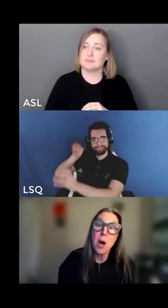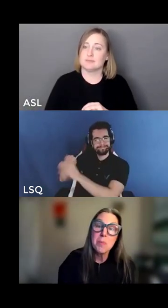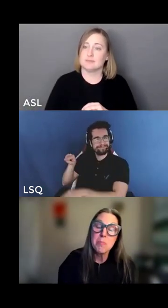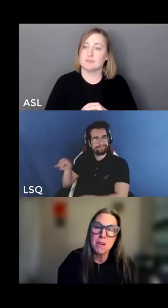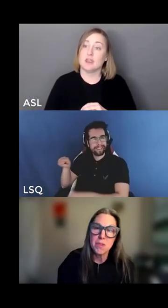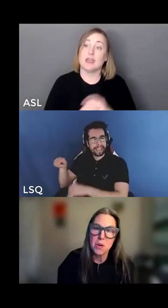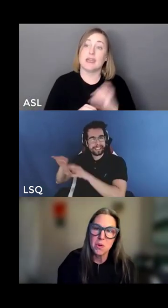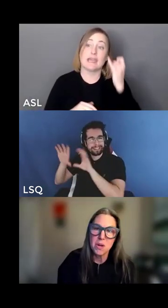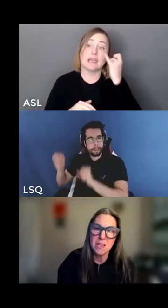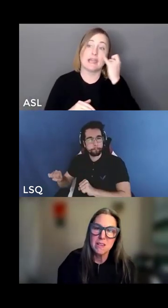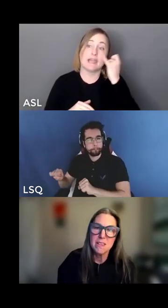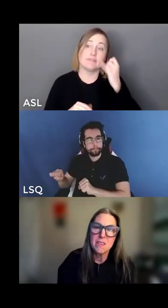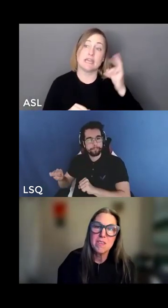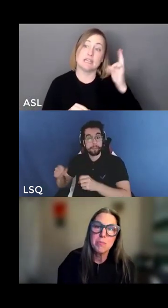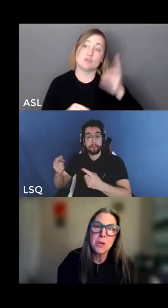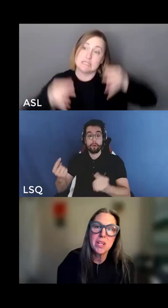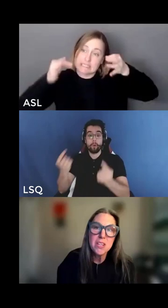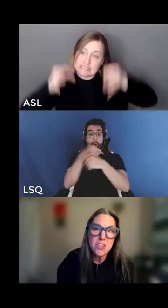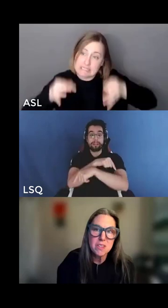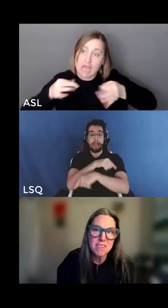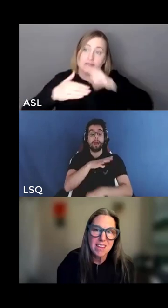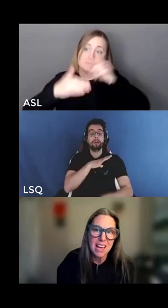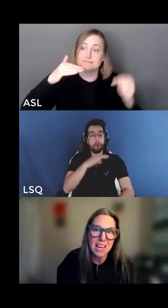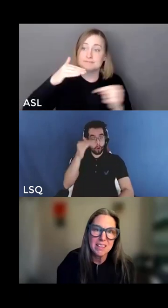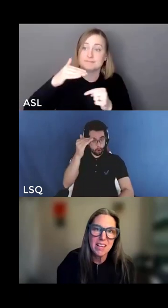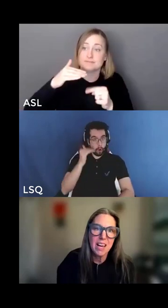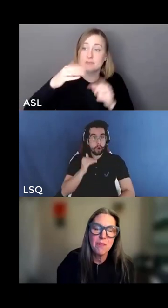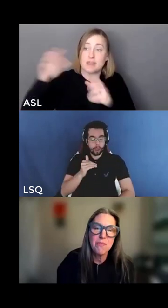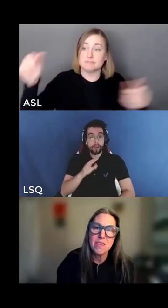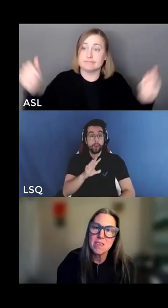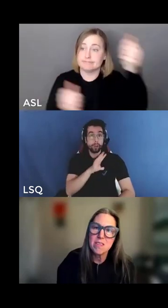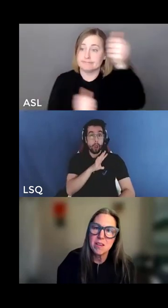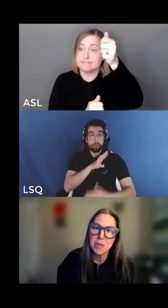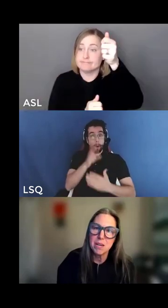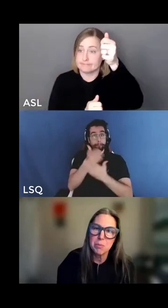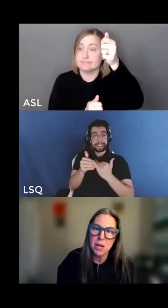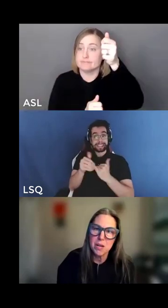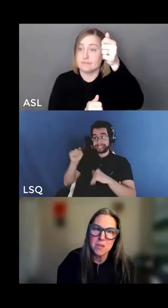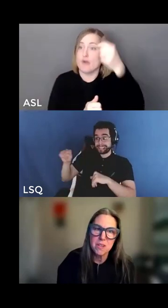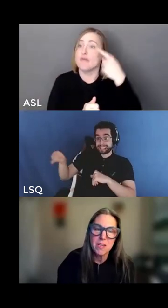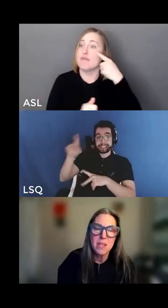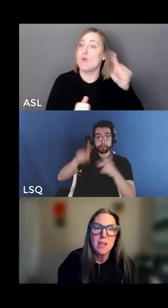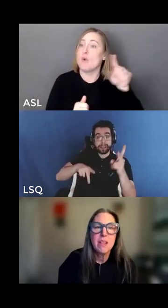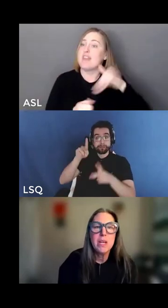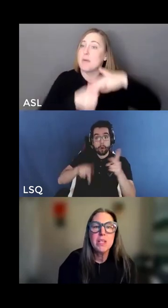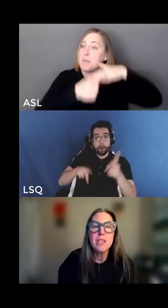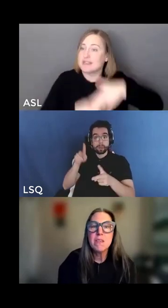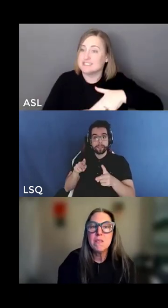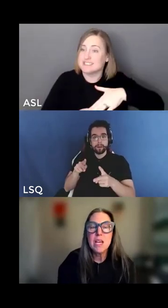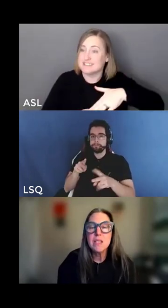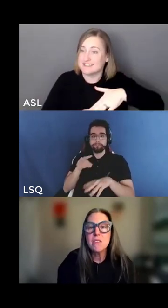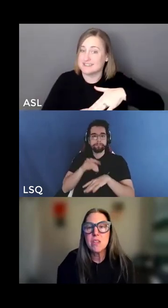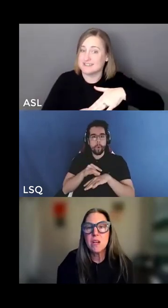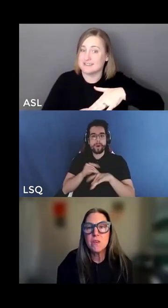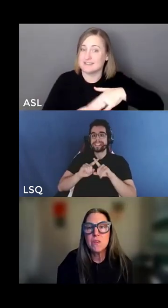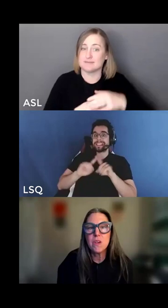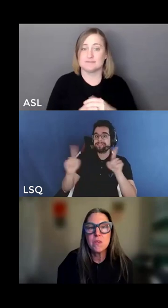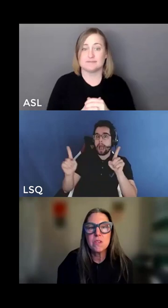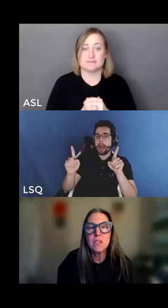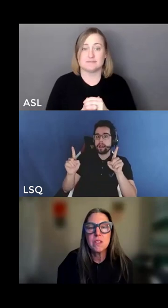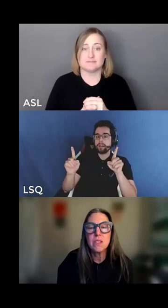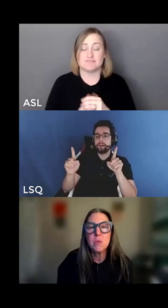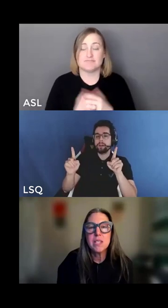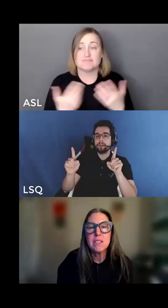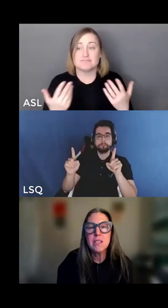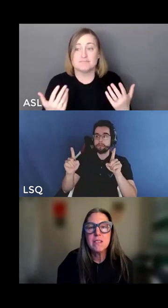are on the bottom of the subordination side of this system of oppression then we have a disadvantage that others